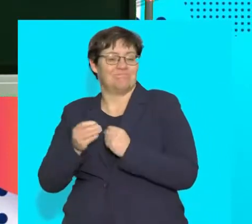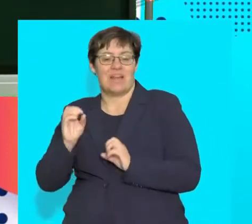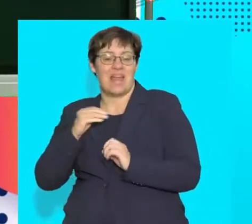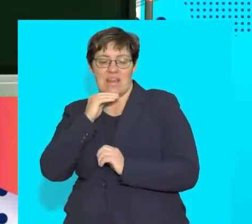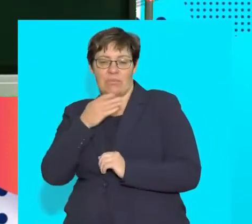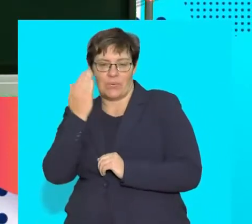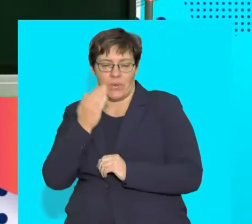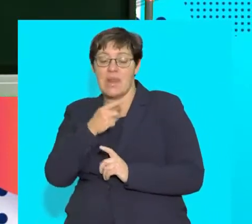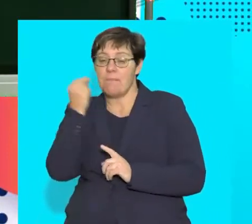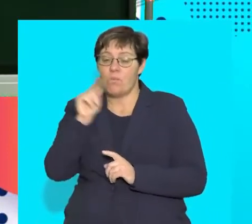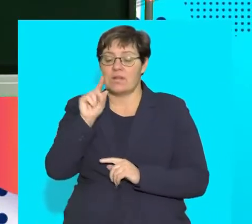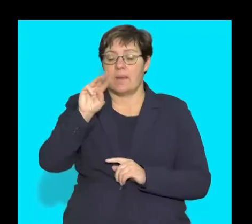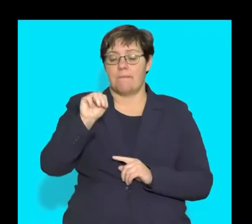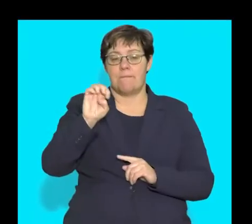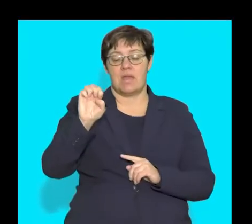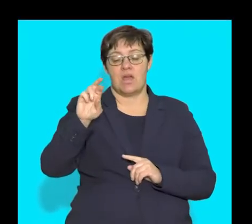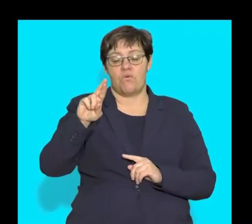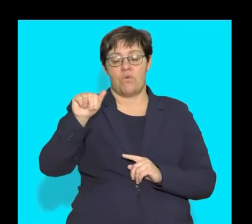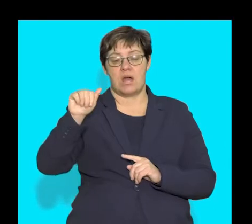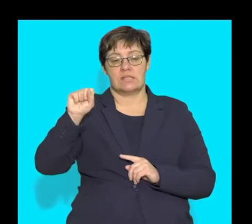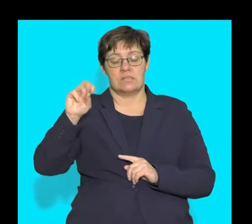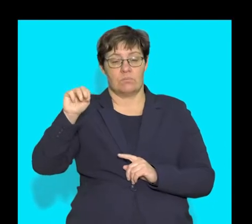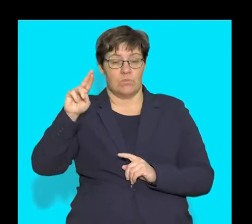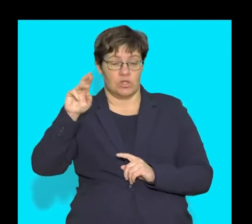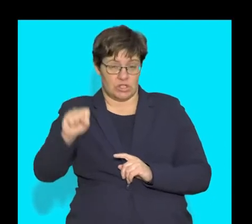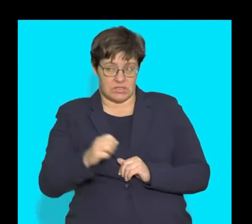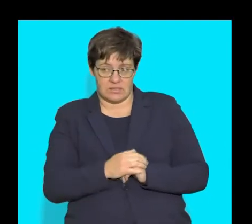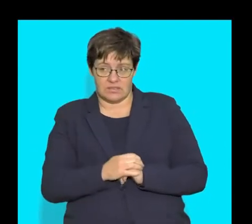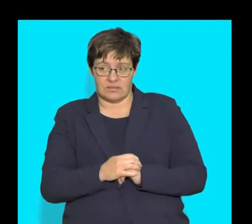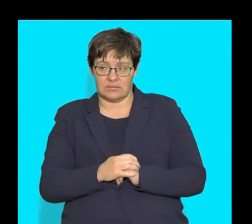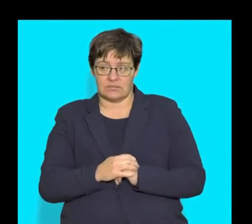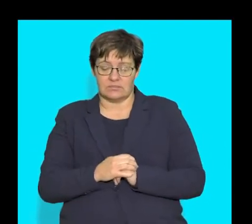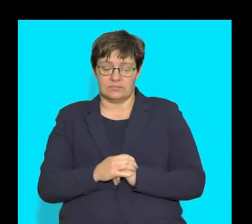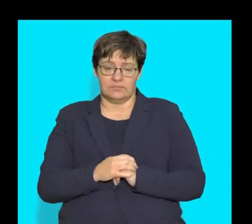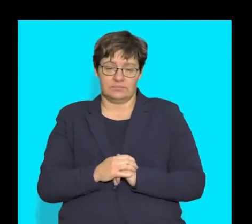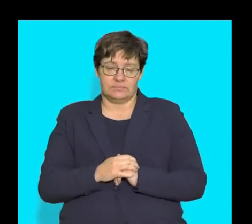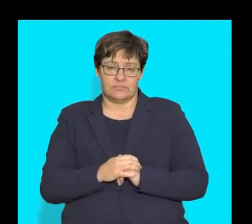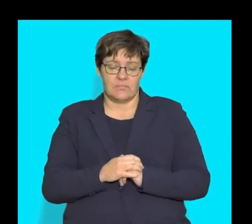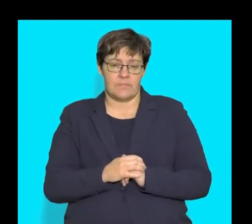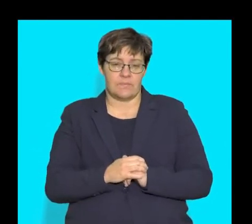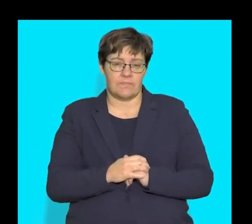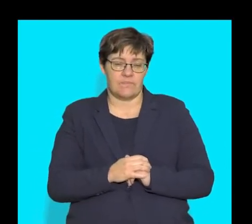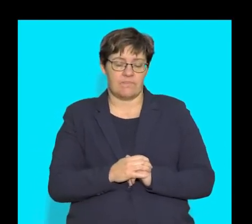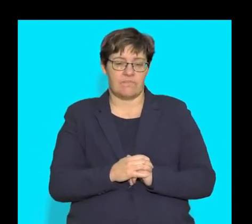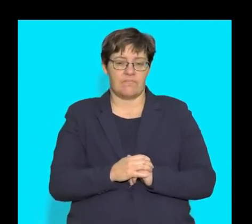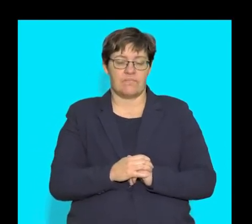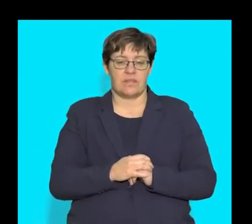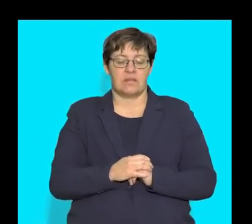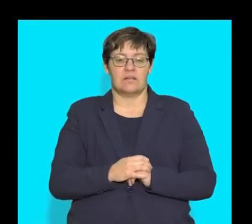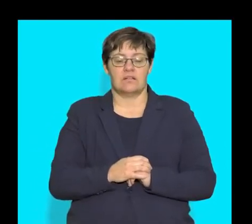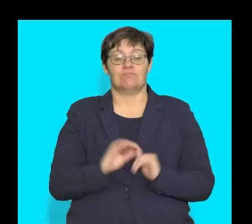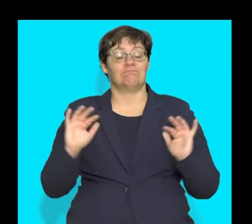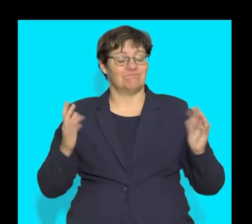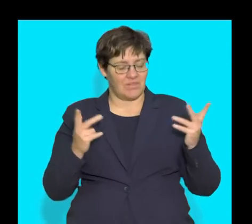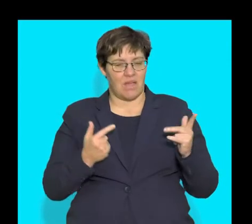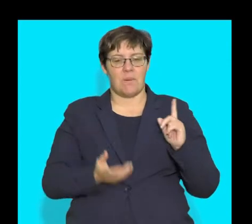called marasmus. And I'll spell that out for you. So, it's called marasmus. Okay. So, well